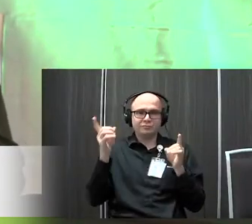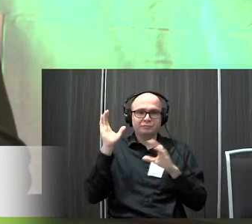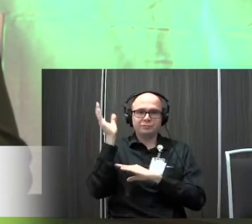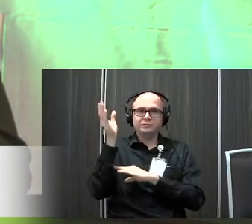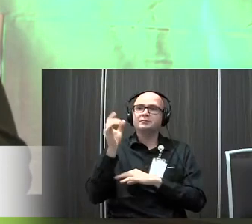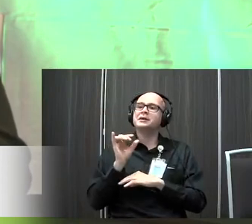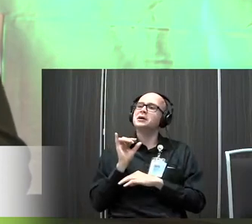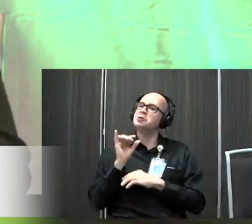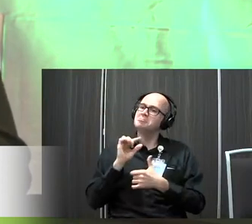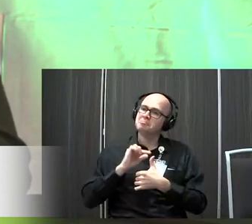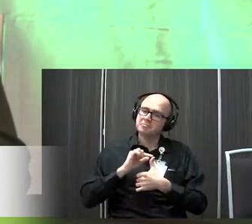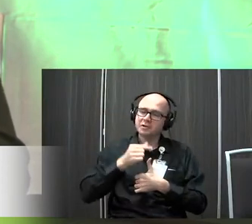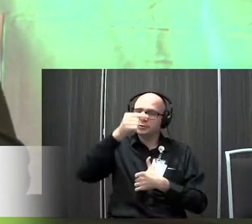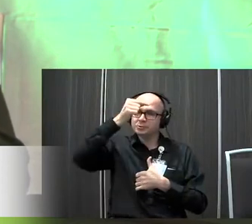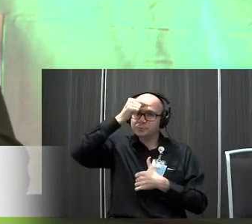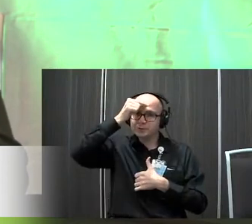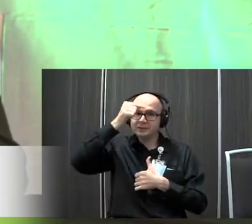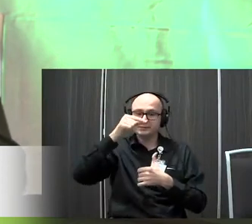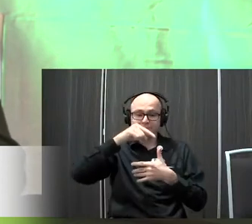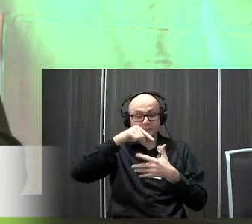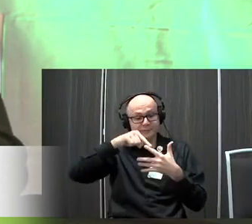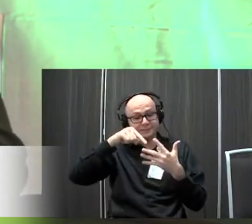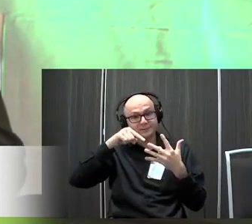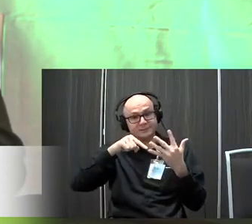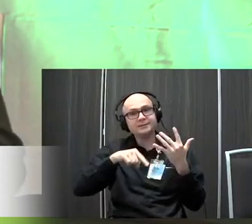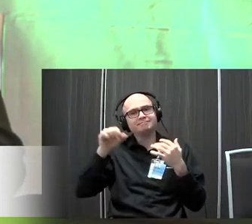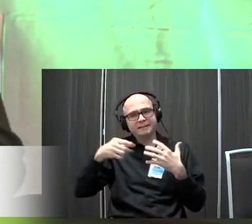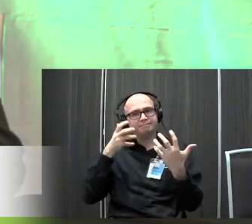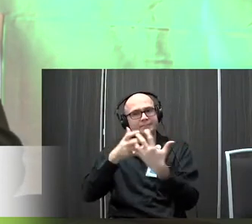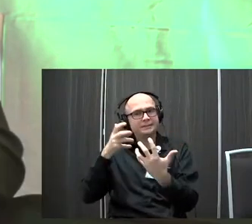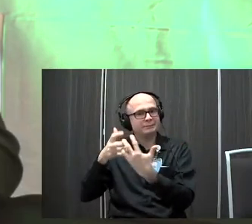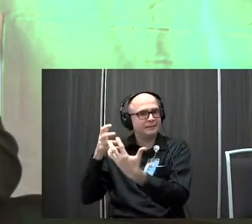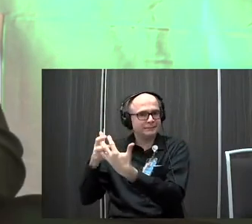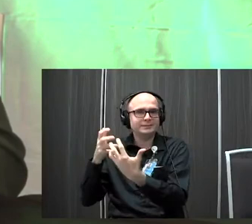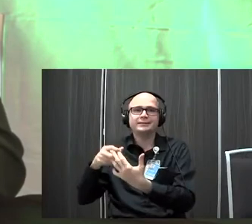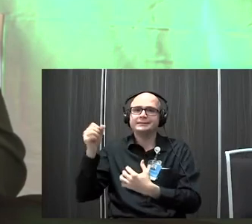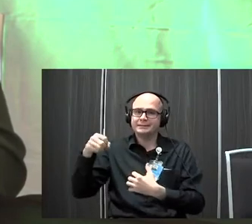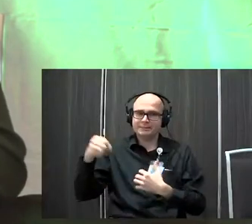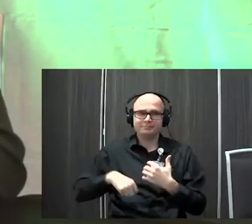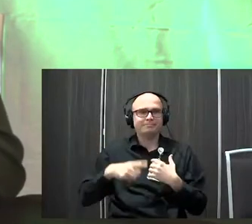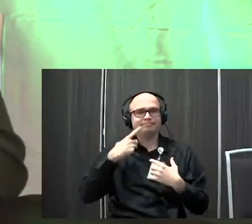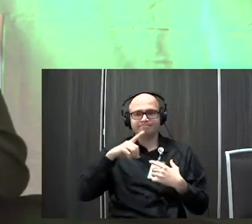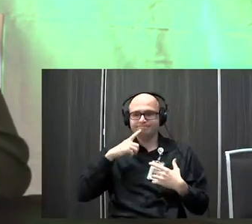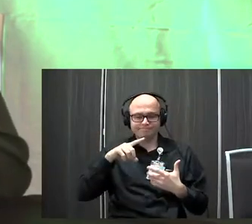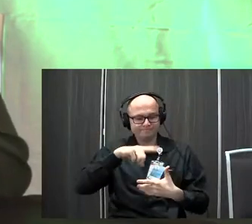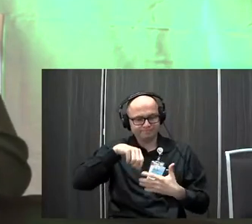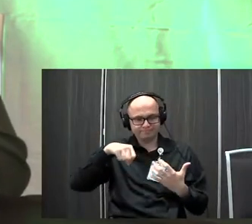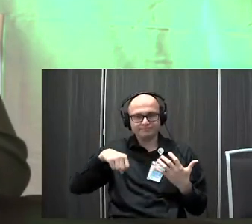presentations, I'm like, Oh yeah. Grayson has this, this, this, like all of those things. I'm like, check, check, check, check. Oh, we did that. Check, check, check.